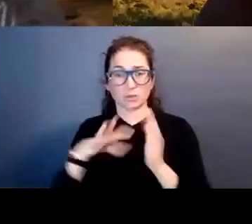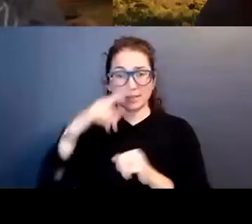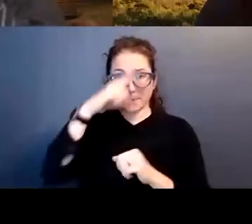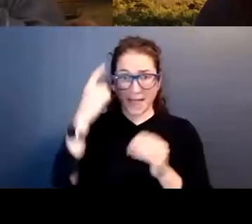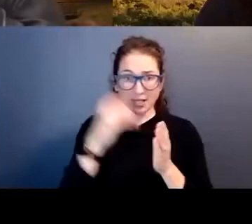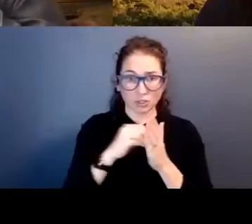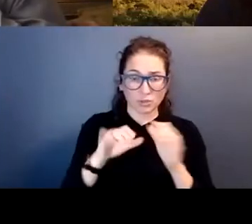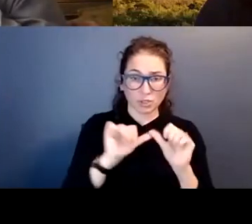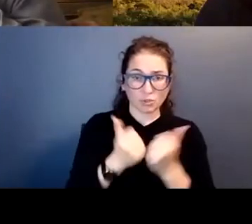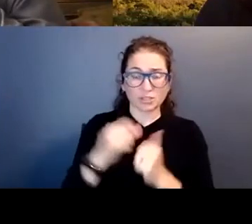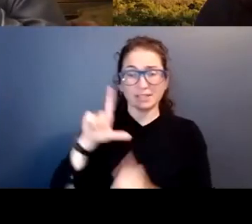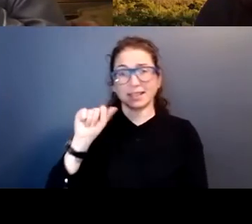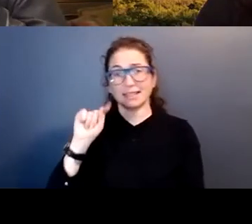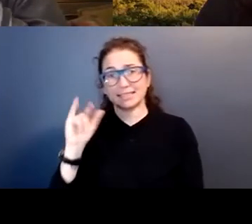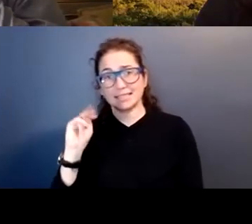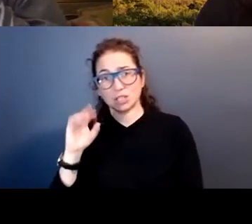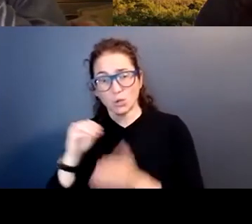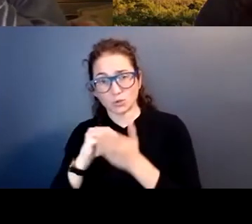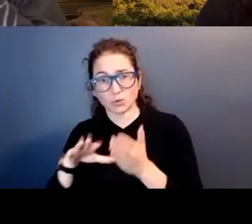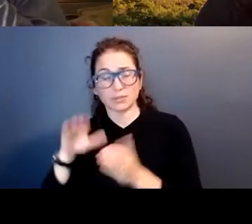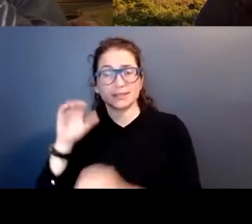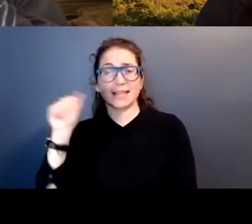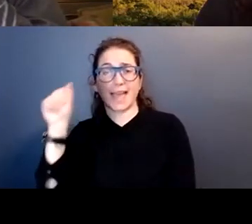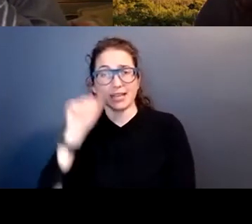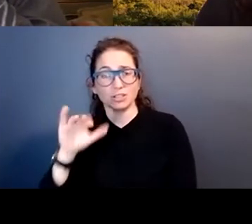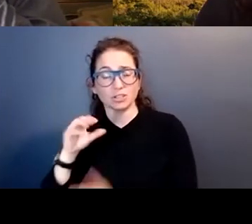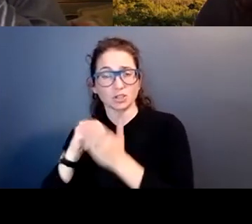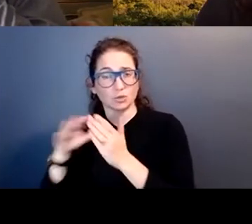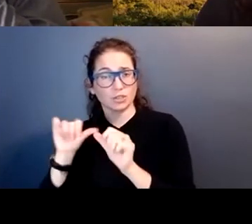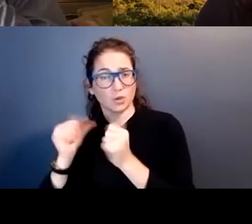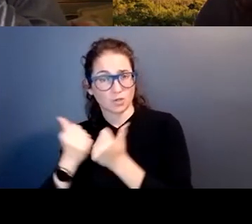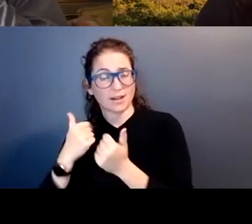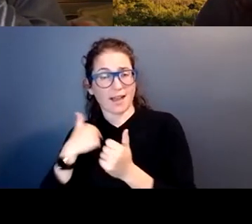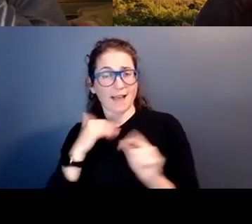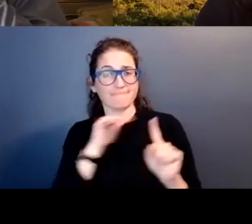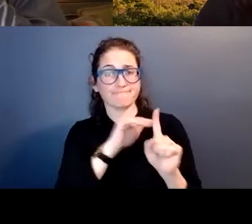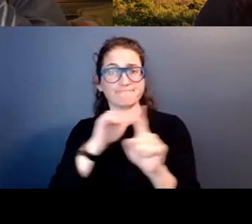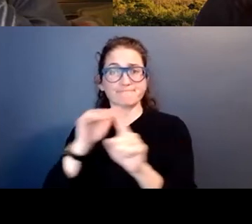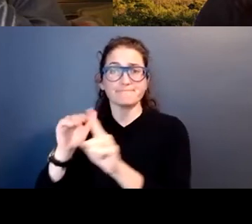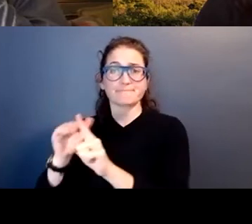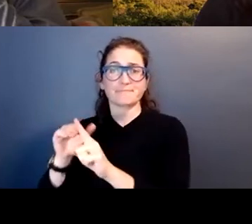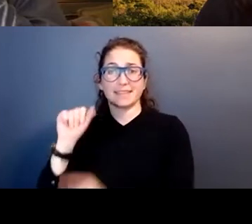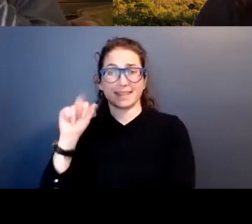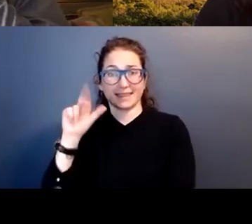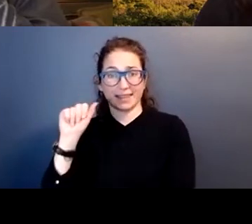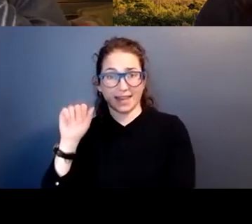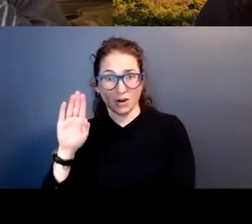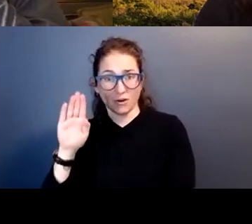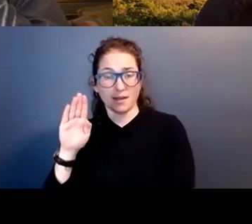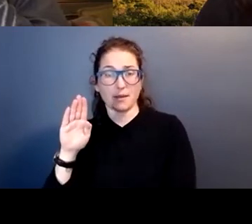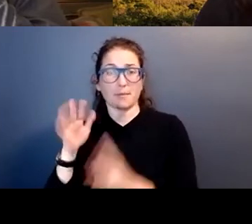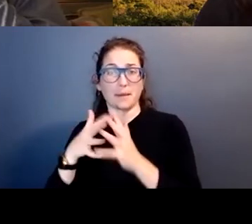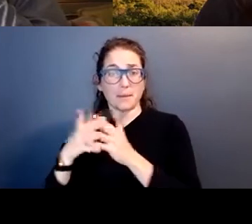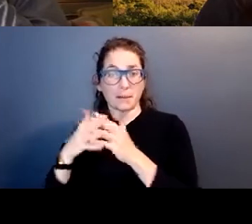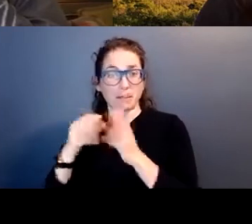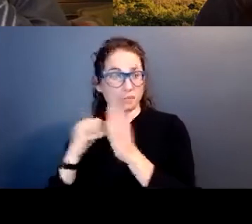association, Latino student association, Asian student association. I even went, reached out to the Arab American students who didn't have